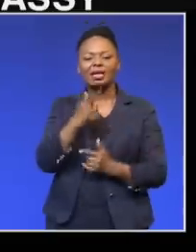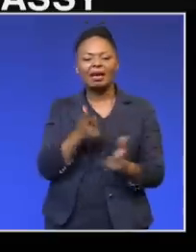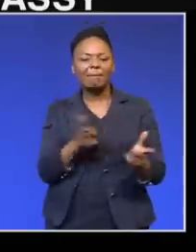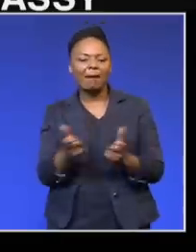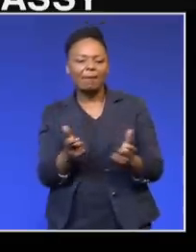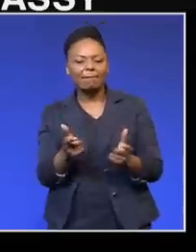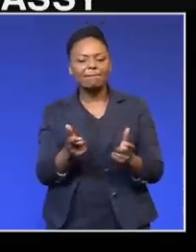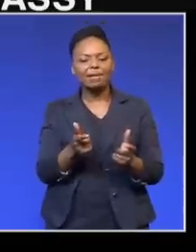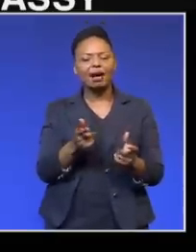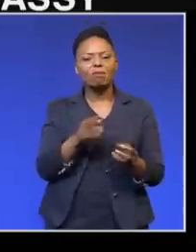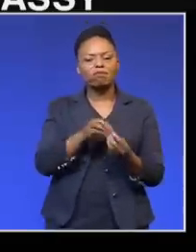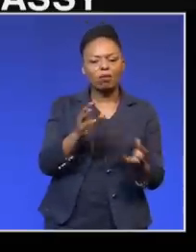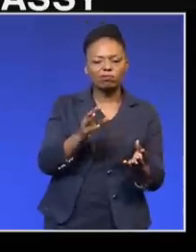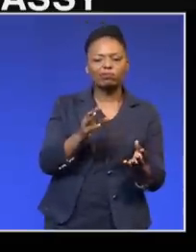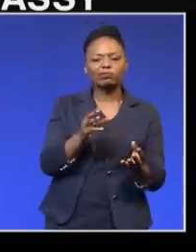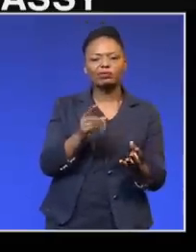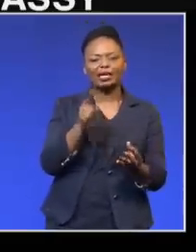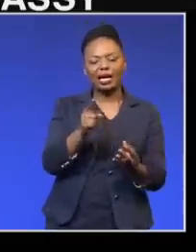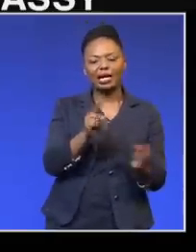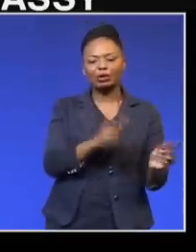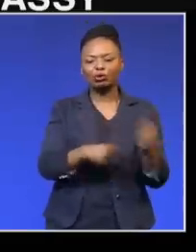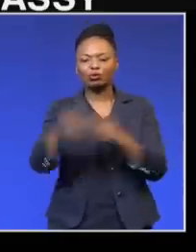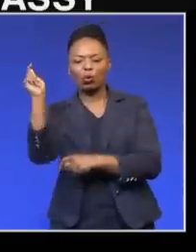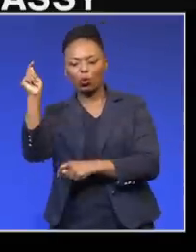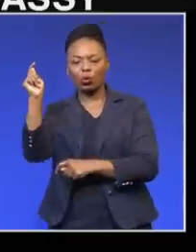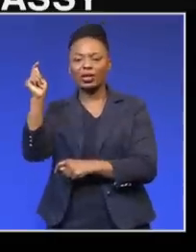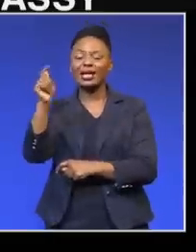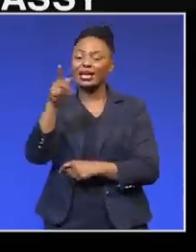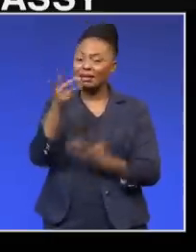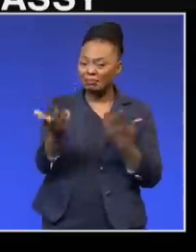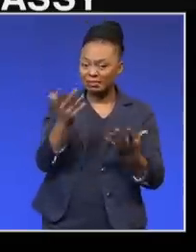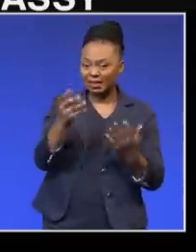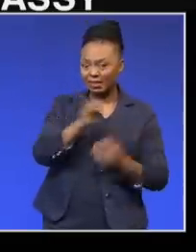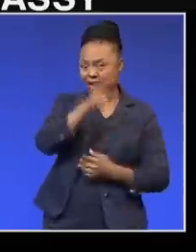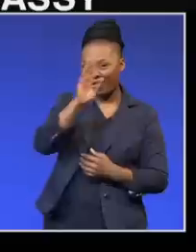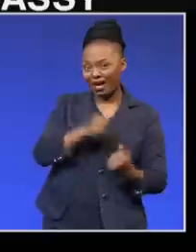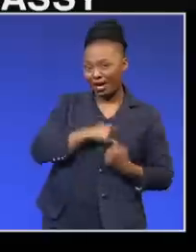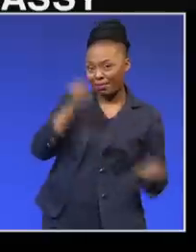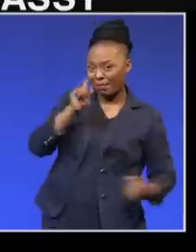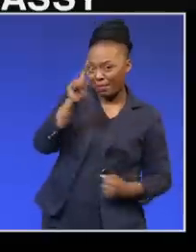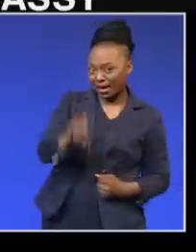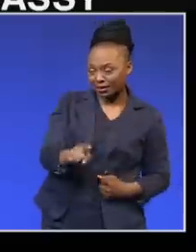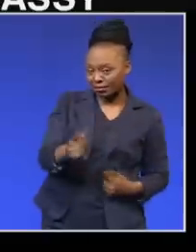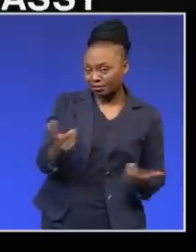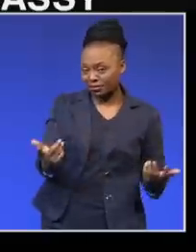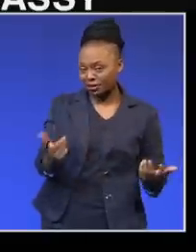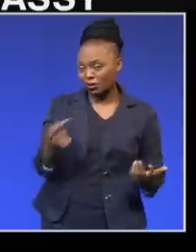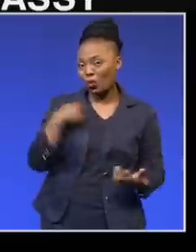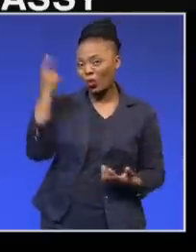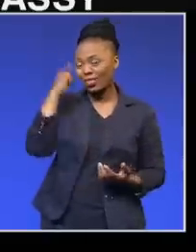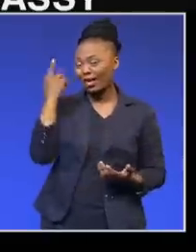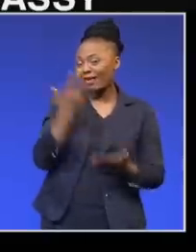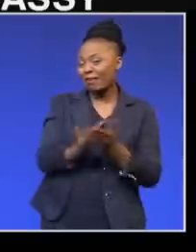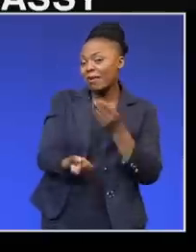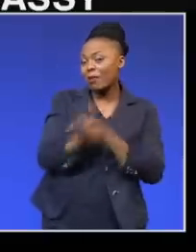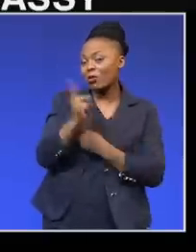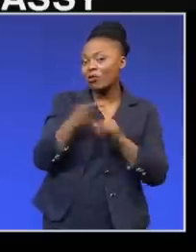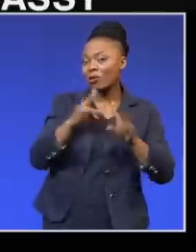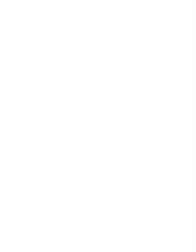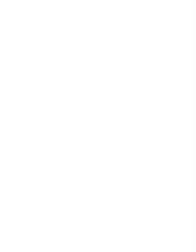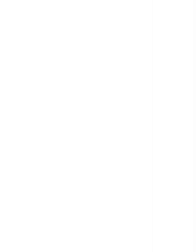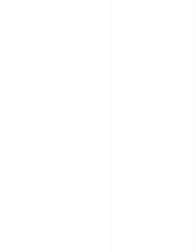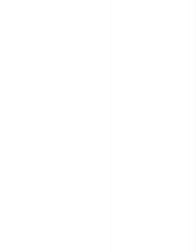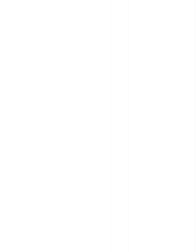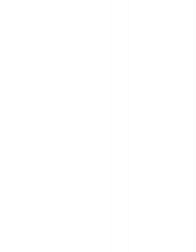and asking you whether South Africa needs to be transparent, what do you expect to emerge from the investigation into allegations by the US